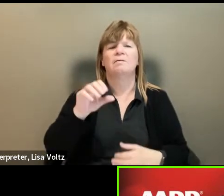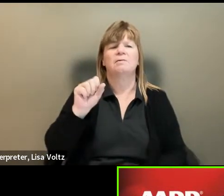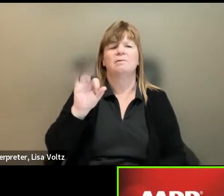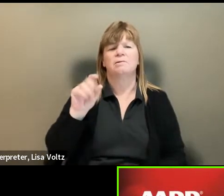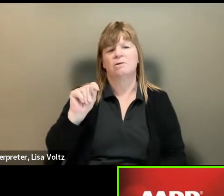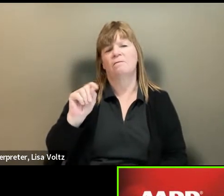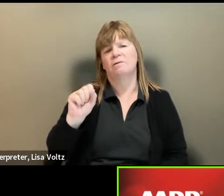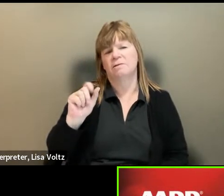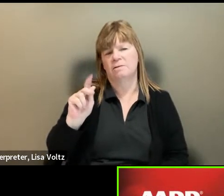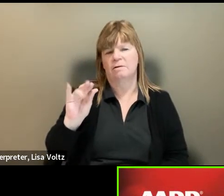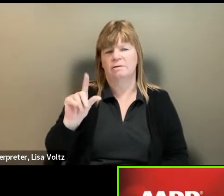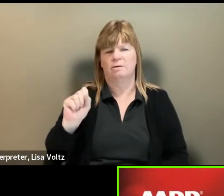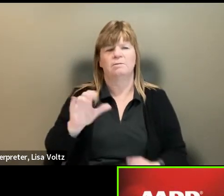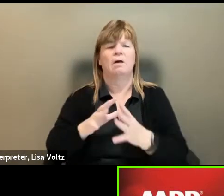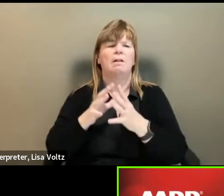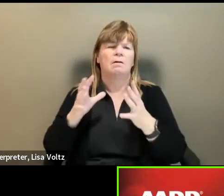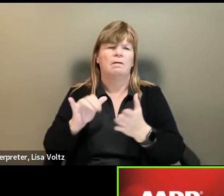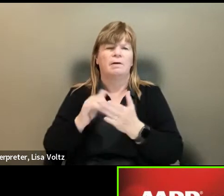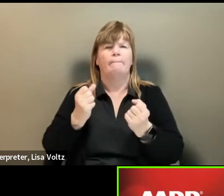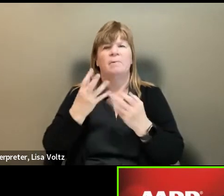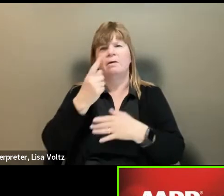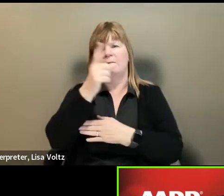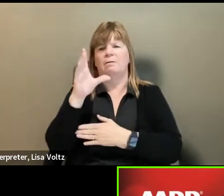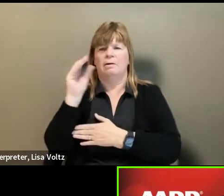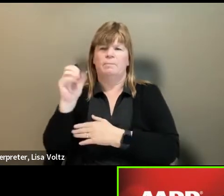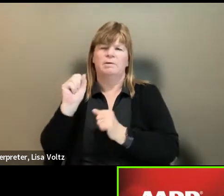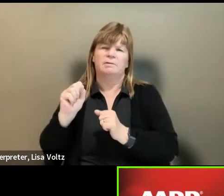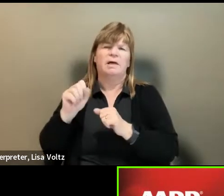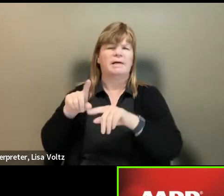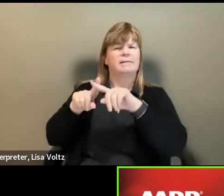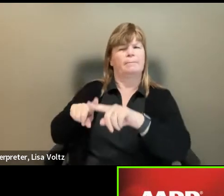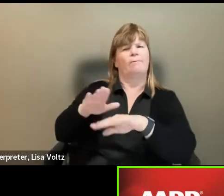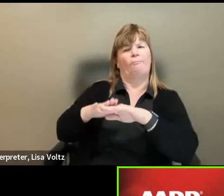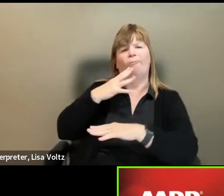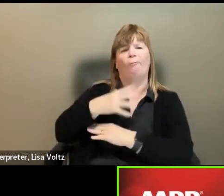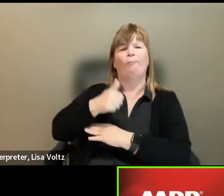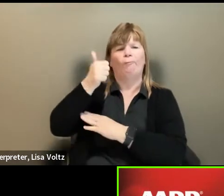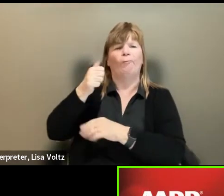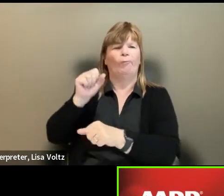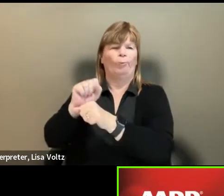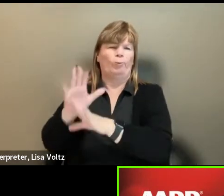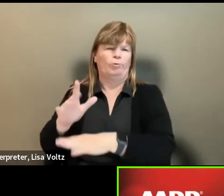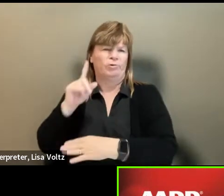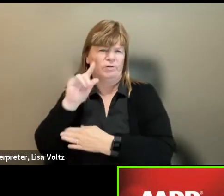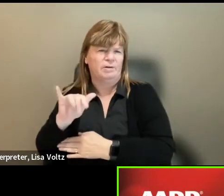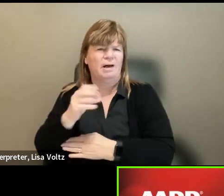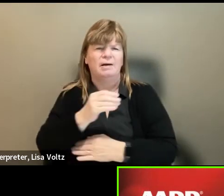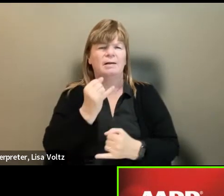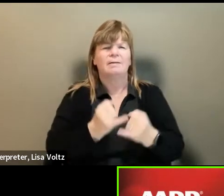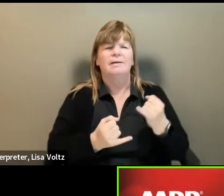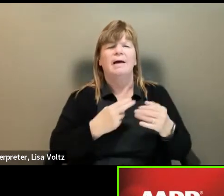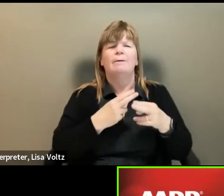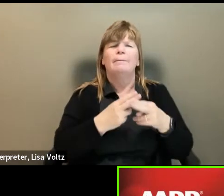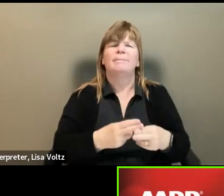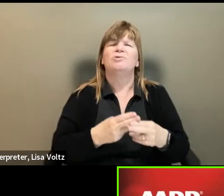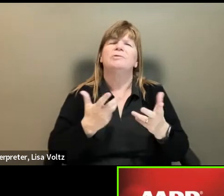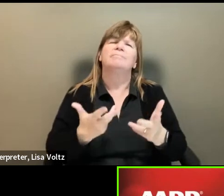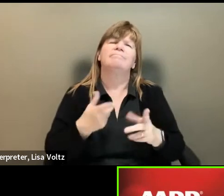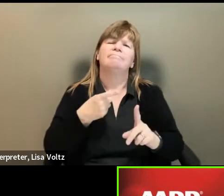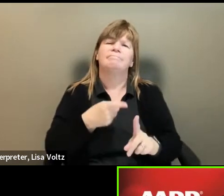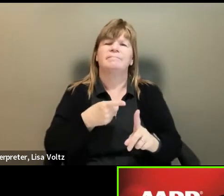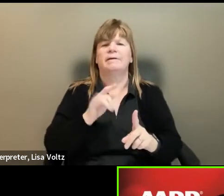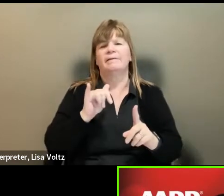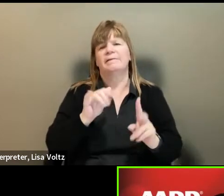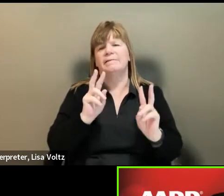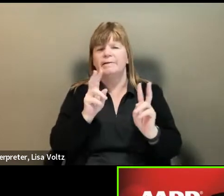really, um, a lot of what employer employers can count on older workers for. And then the last thing I want to mention is kind of the, uh, secret